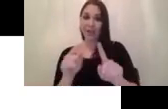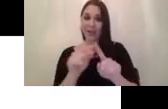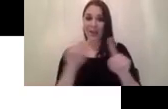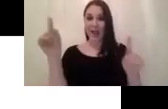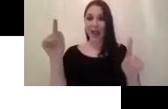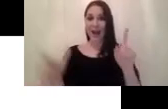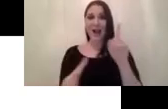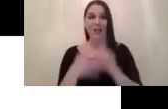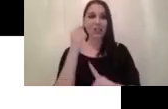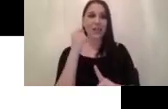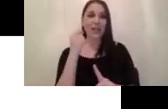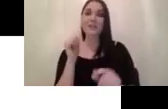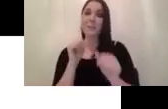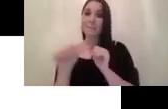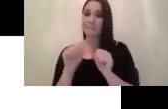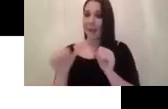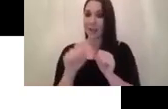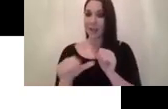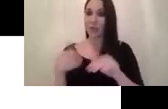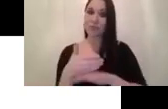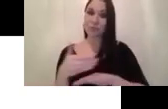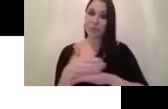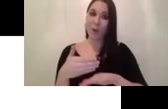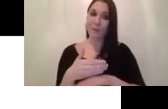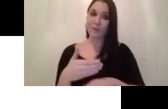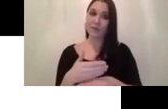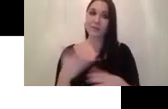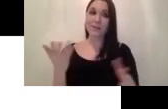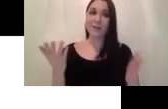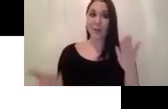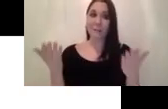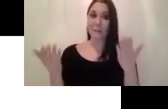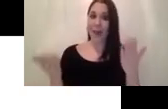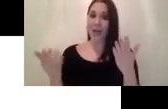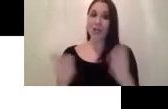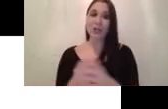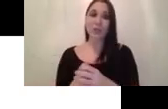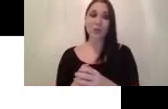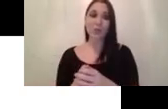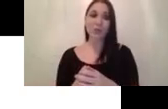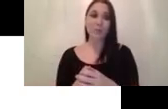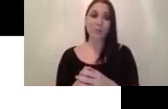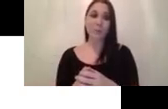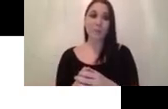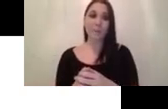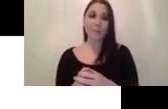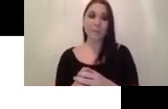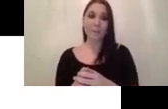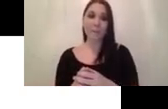better results performance compared to you give it four training set with four labels